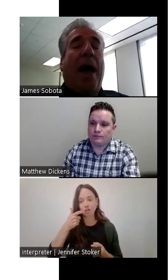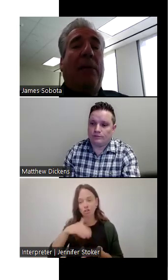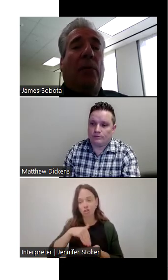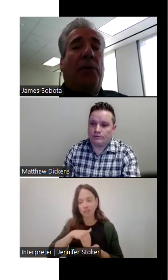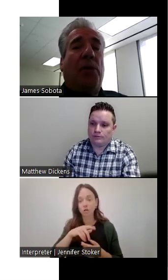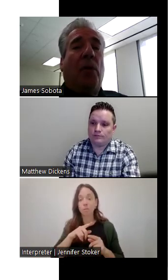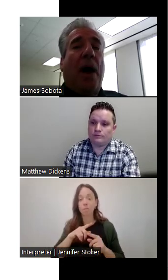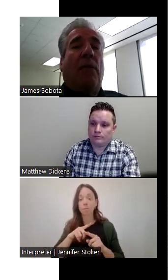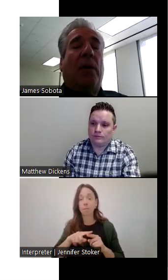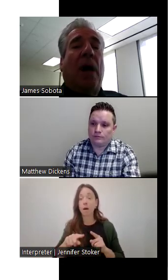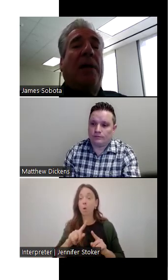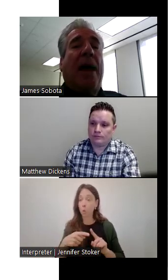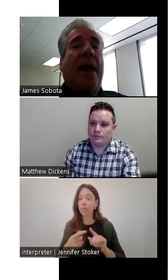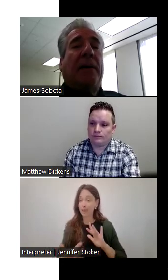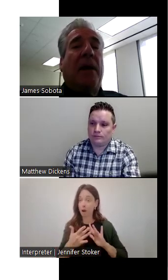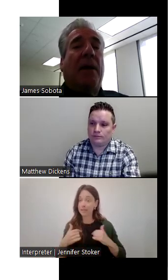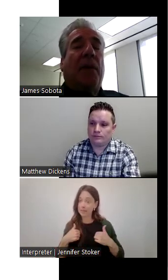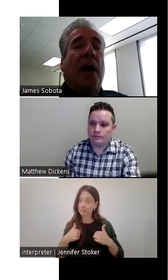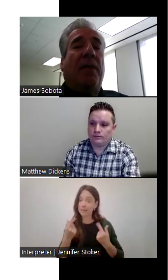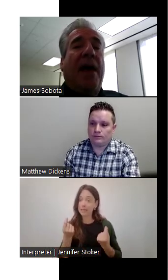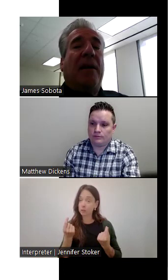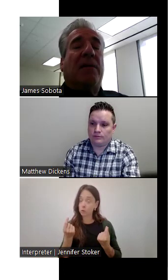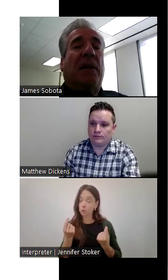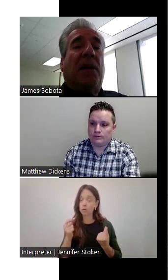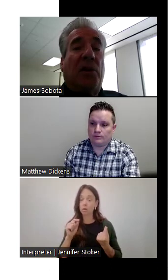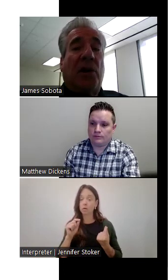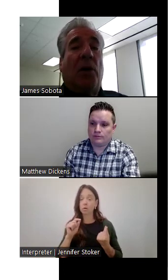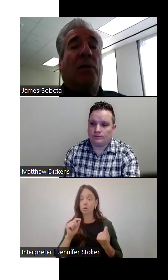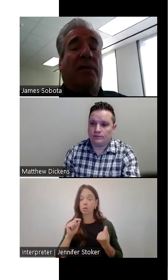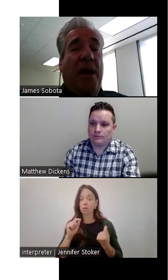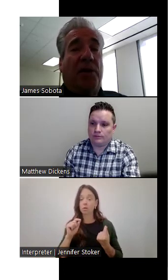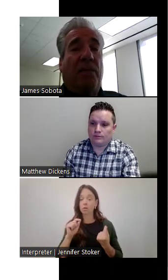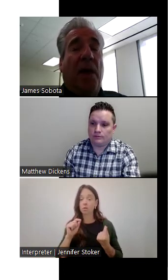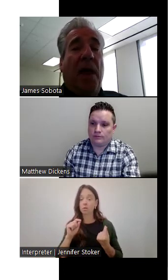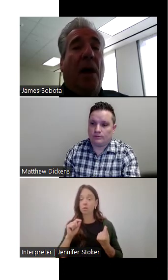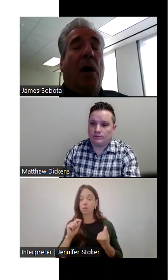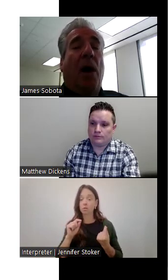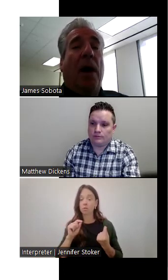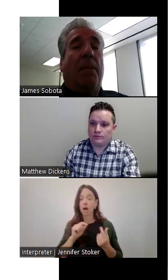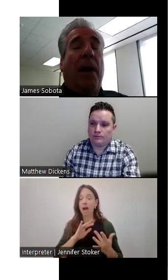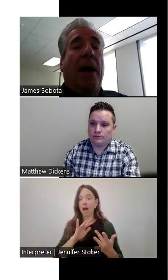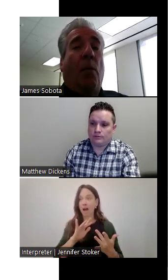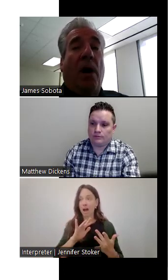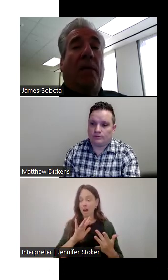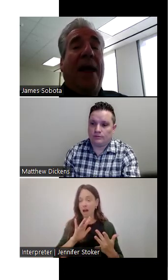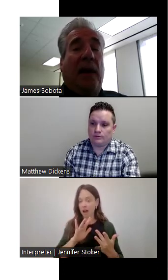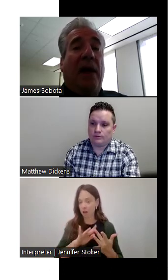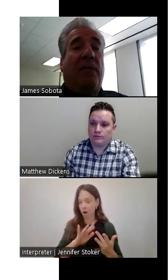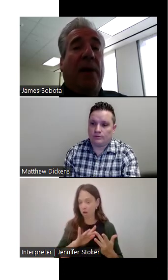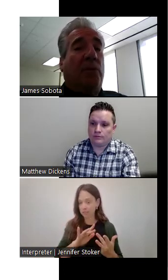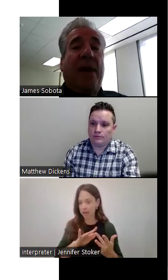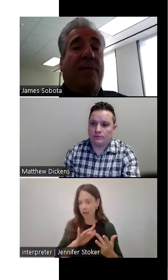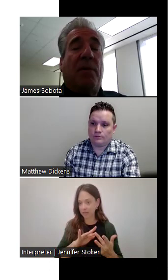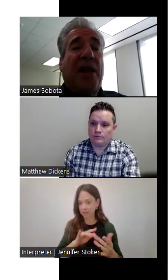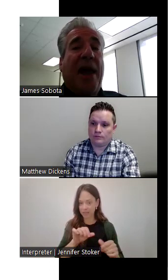what I will do, I will contact that concern division, uh, where they